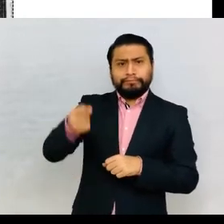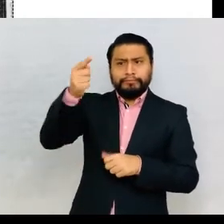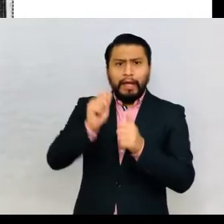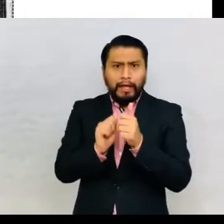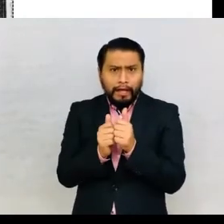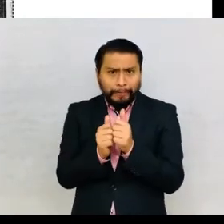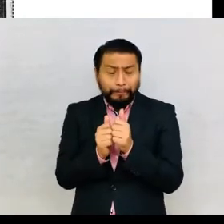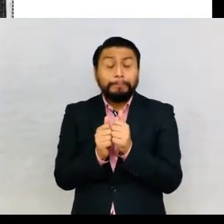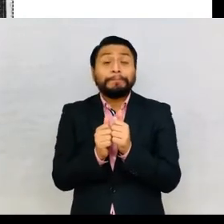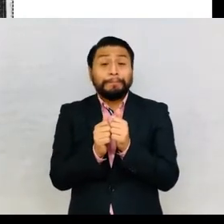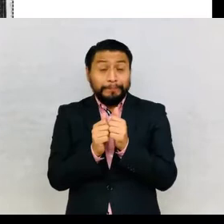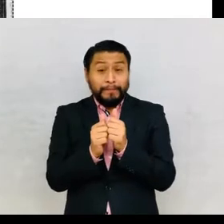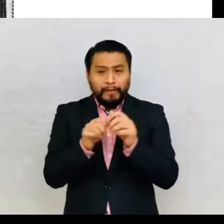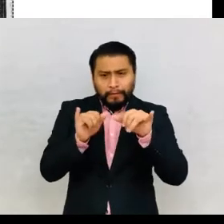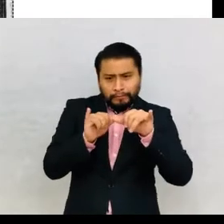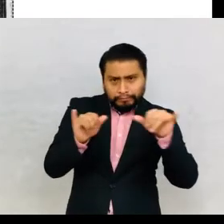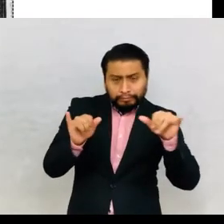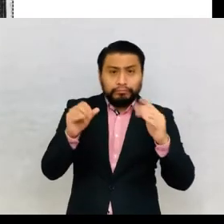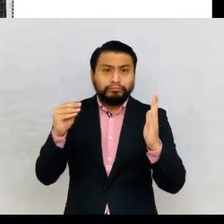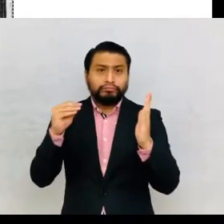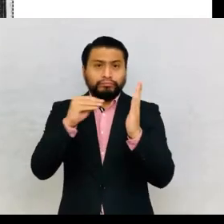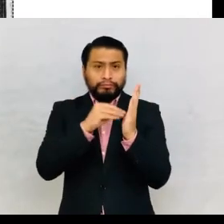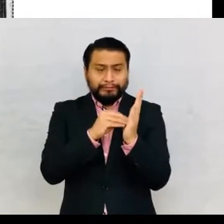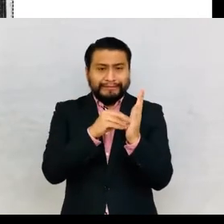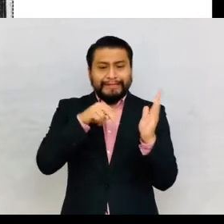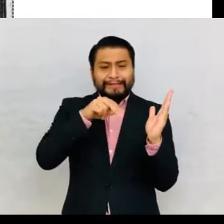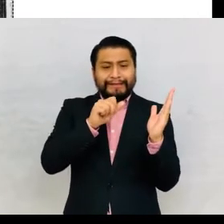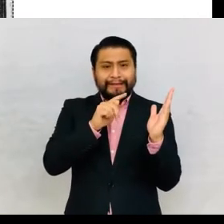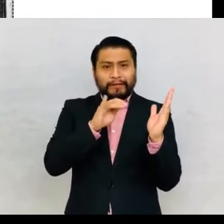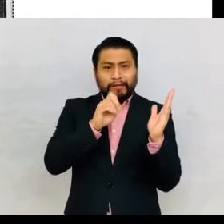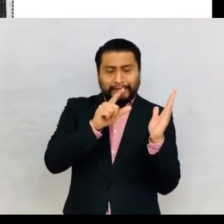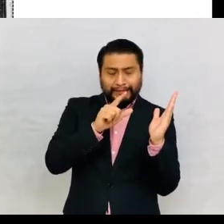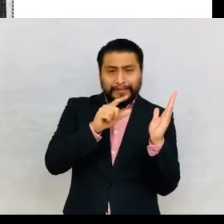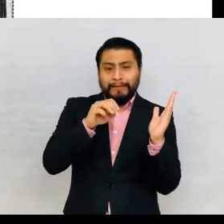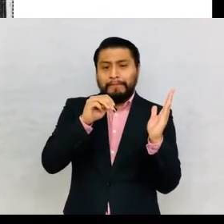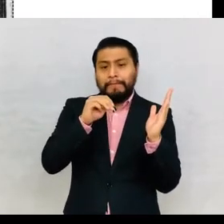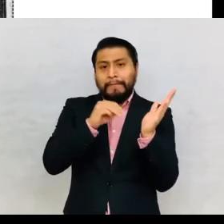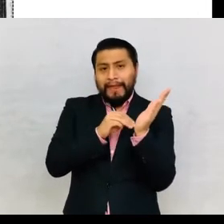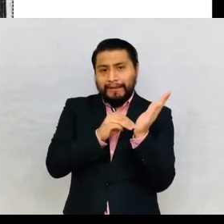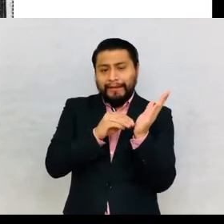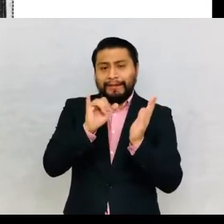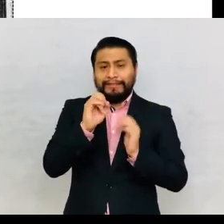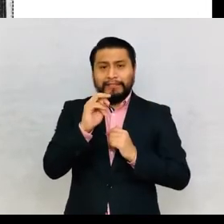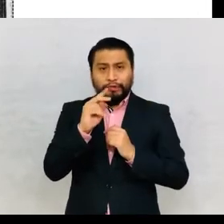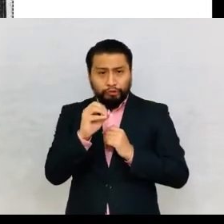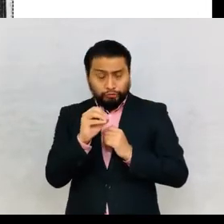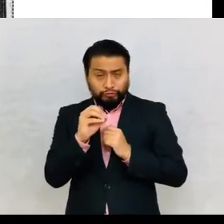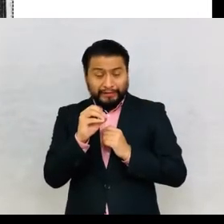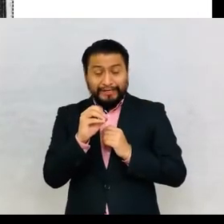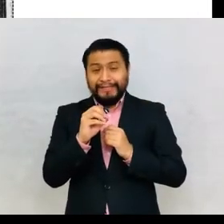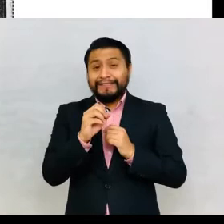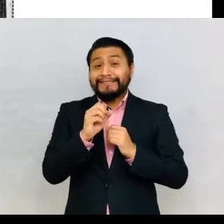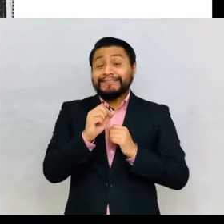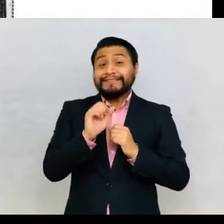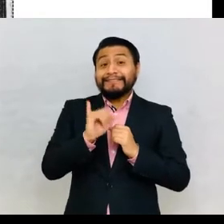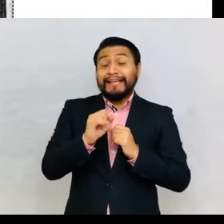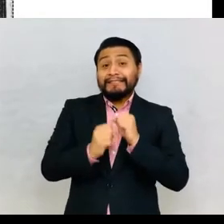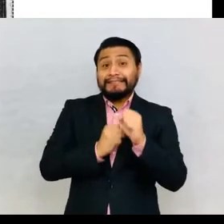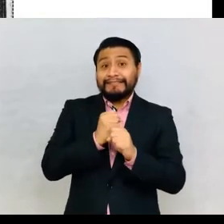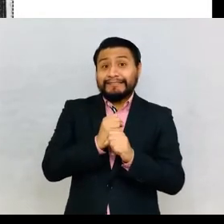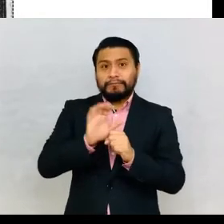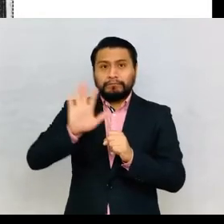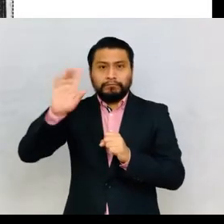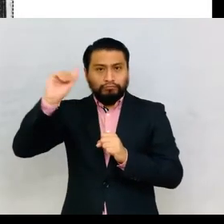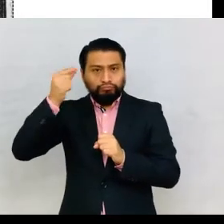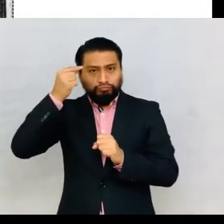carried out in the National Medical Institute that began in 1911 at the request of the Ministry of Public Instruction,